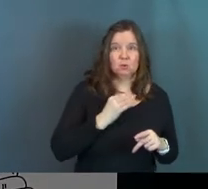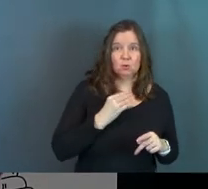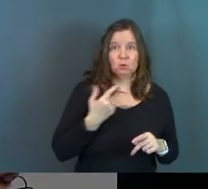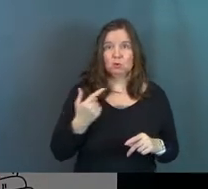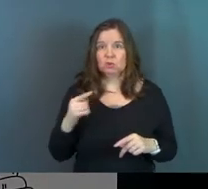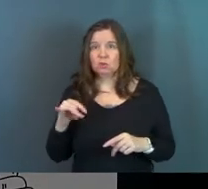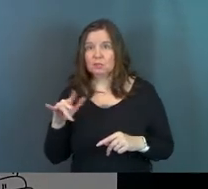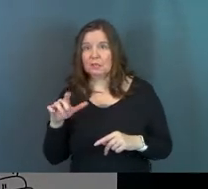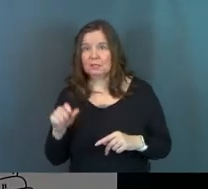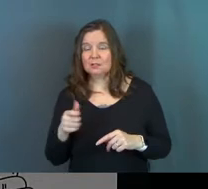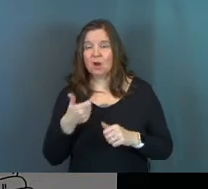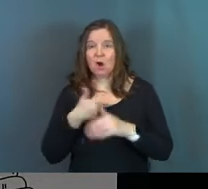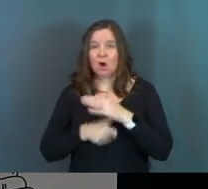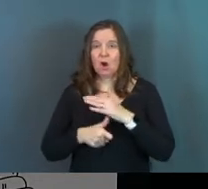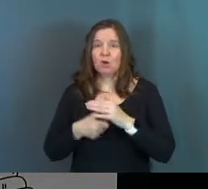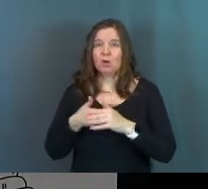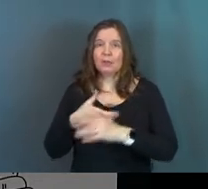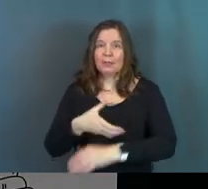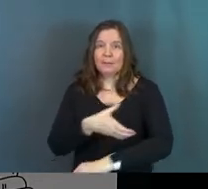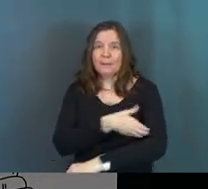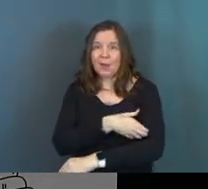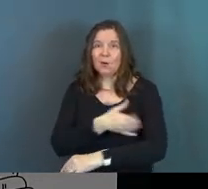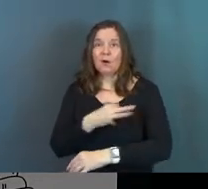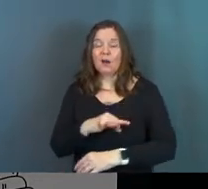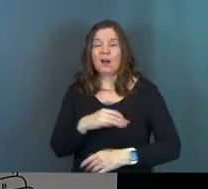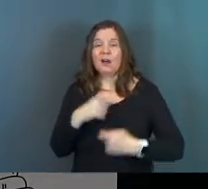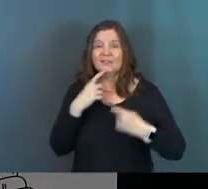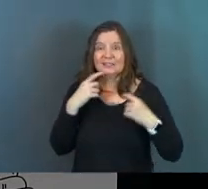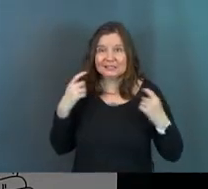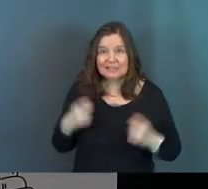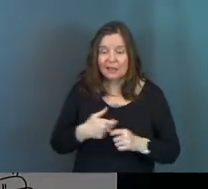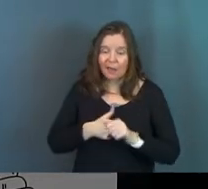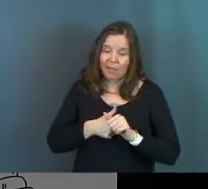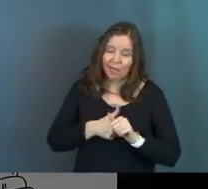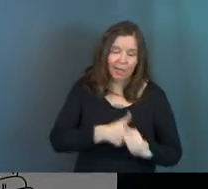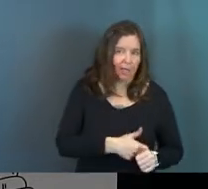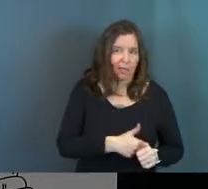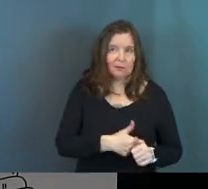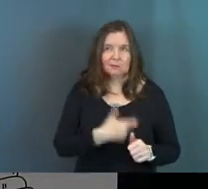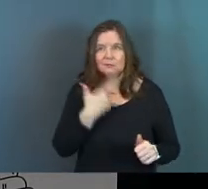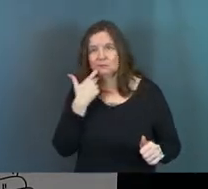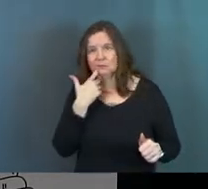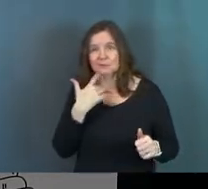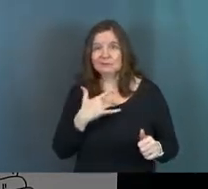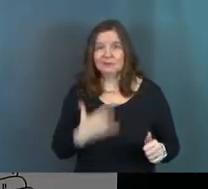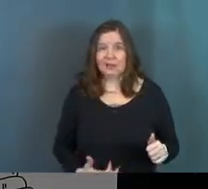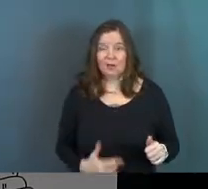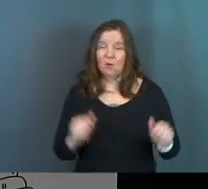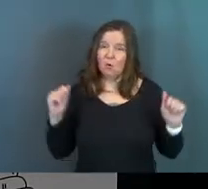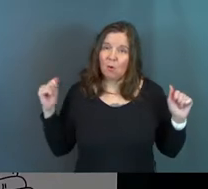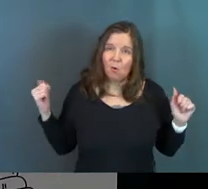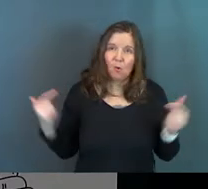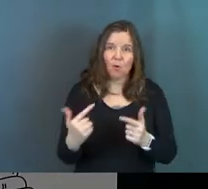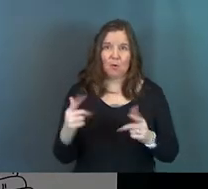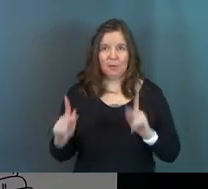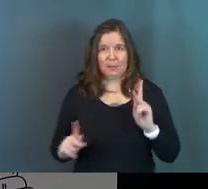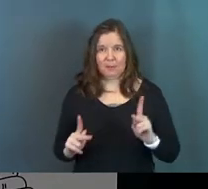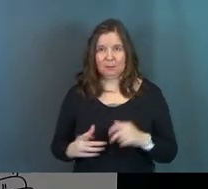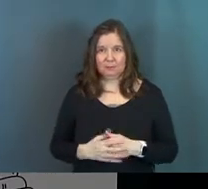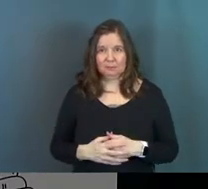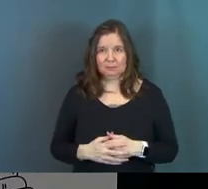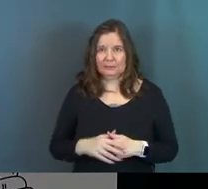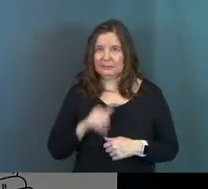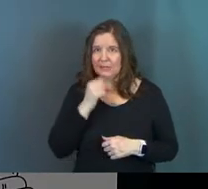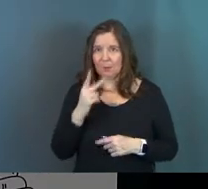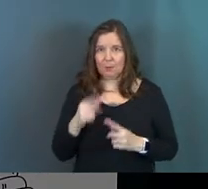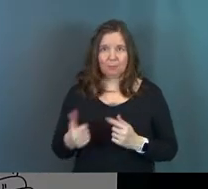or Gentiles, are under the power of sin. All people are under the power of sin. As